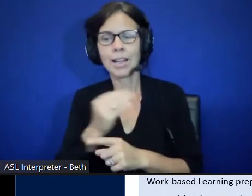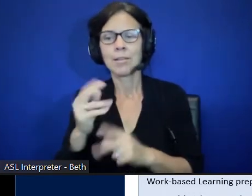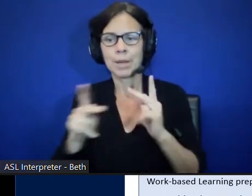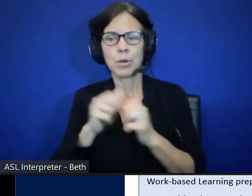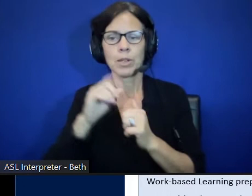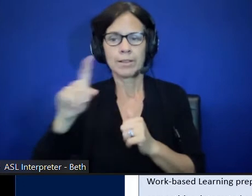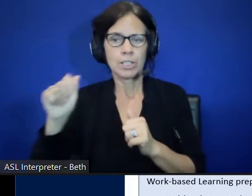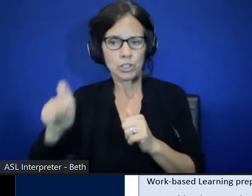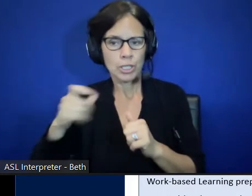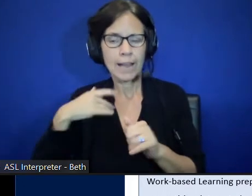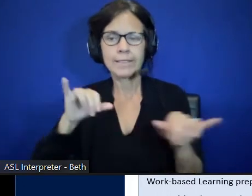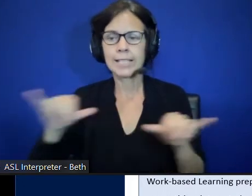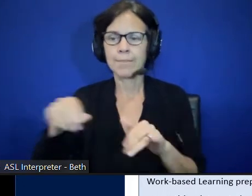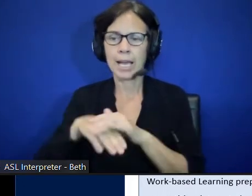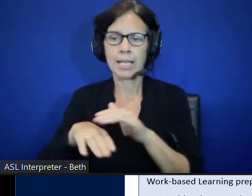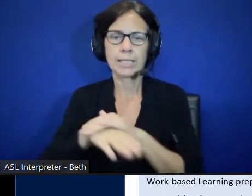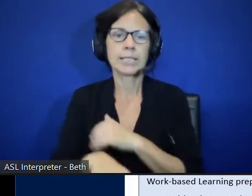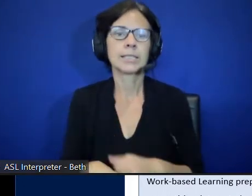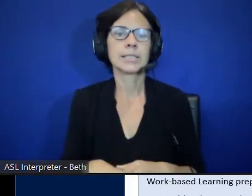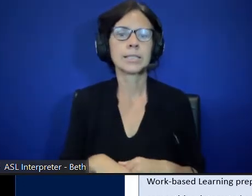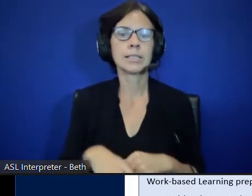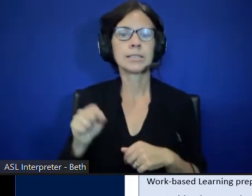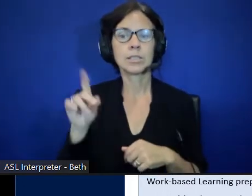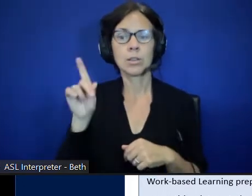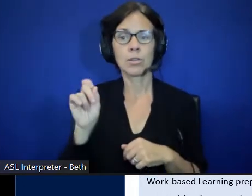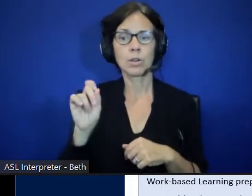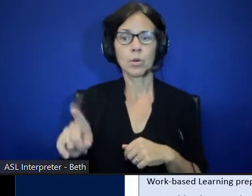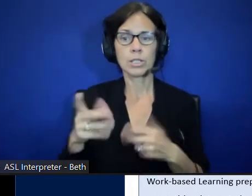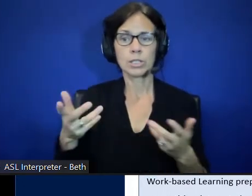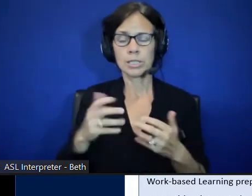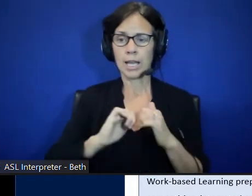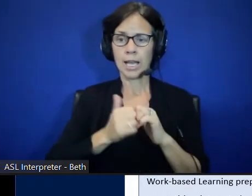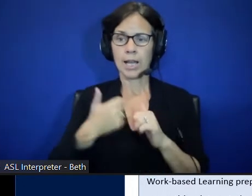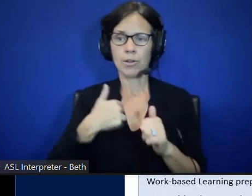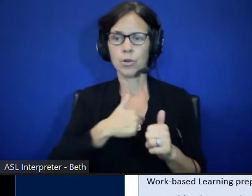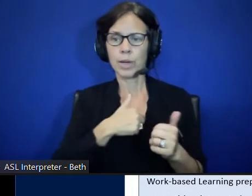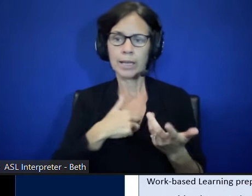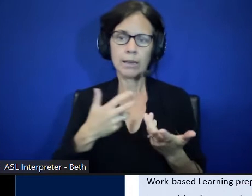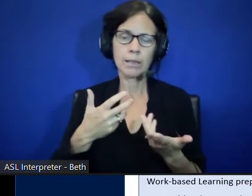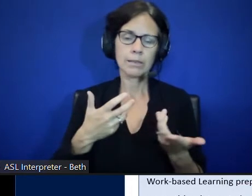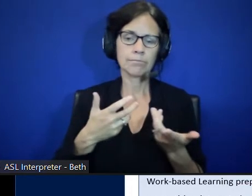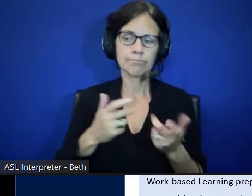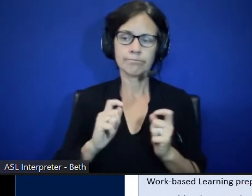to that as well. So the question is, how do we get individuals with disabilities?